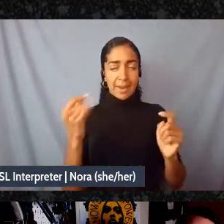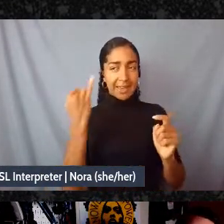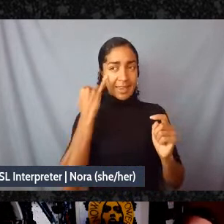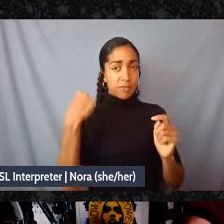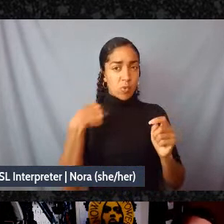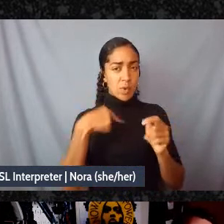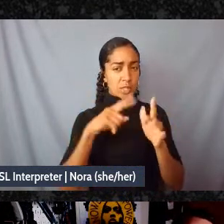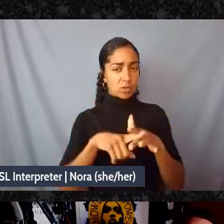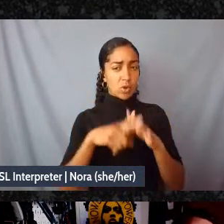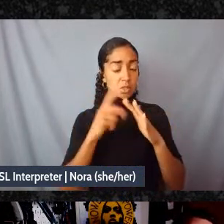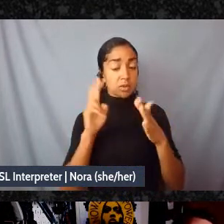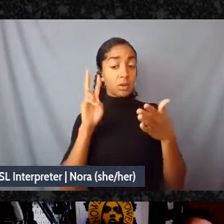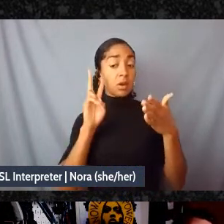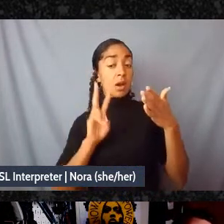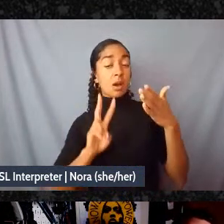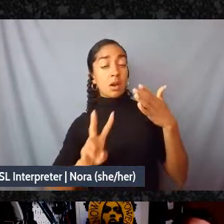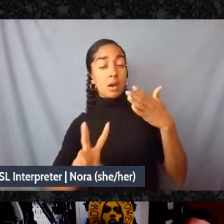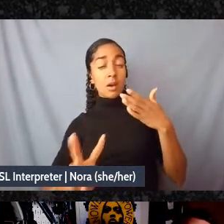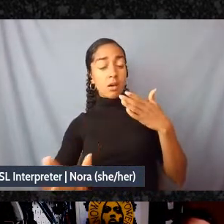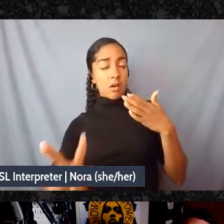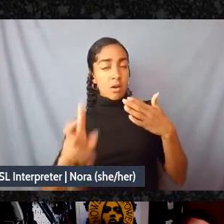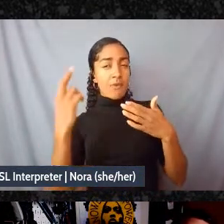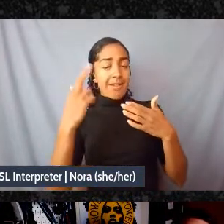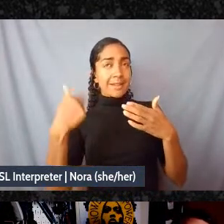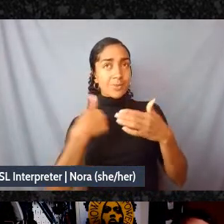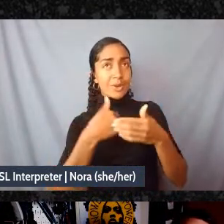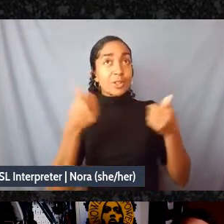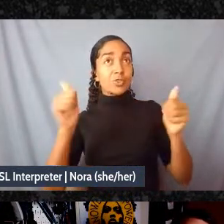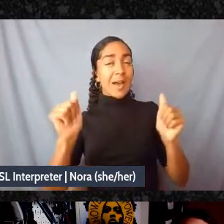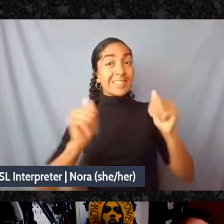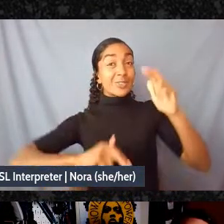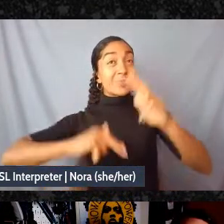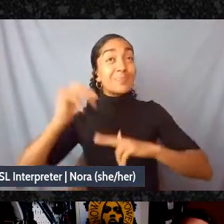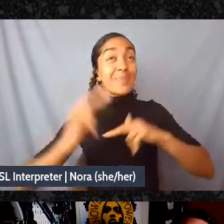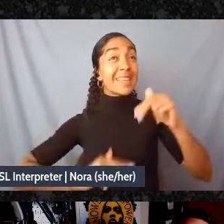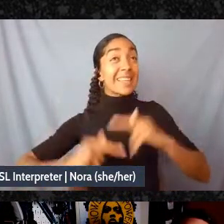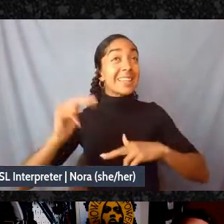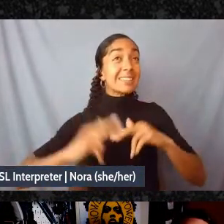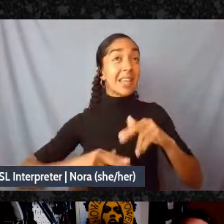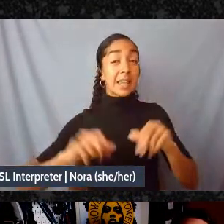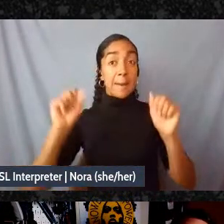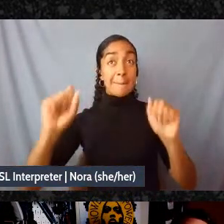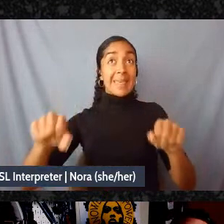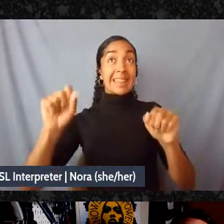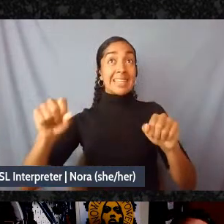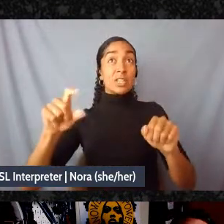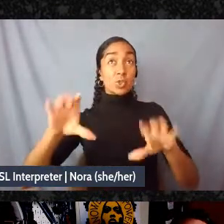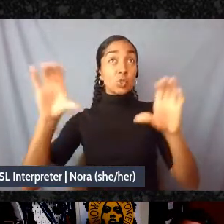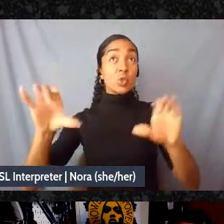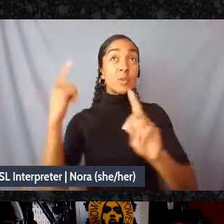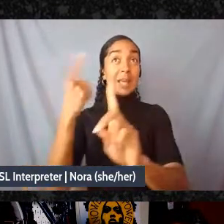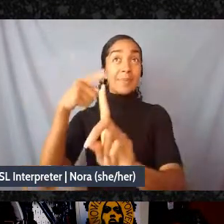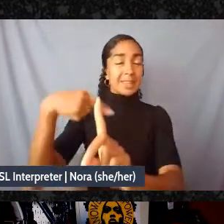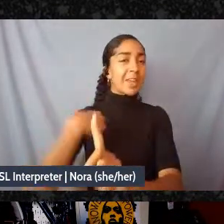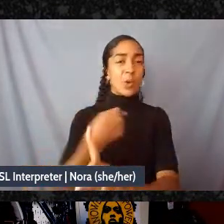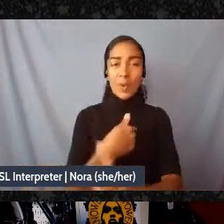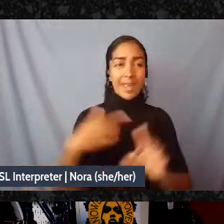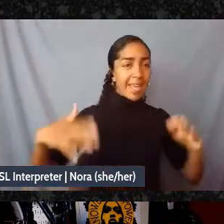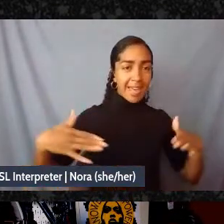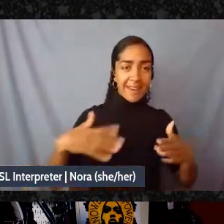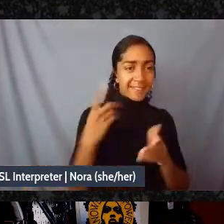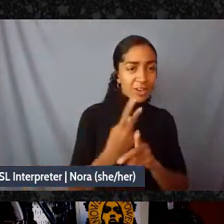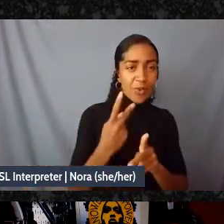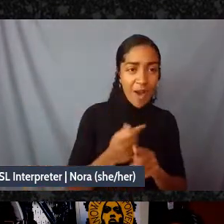we are trying to build a capacity in ourselves to do something that we don't yet know how to do on a larger scale